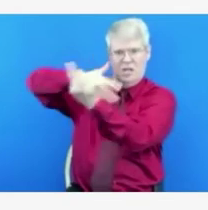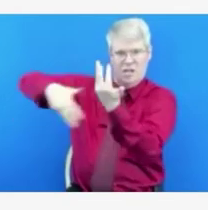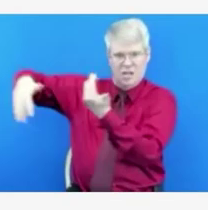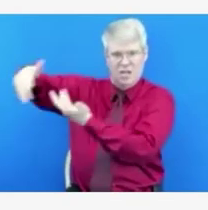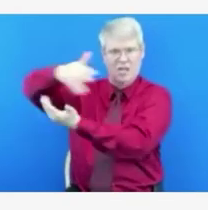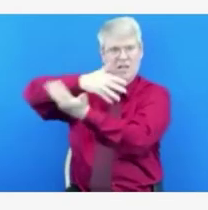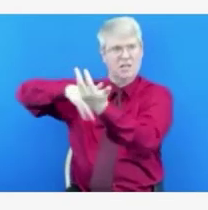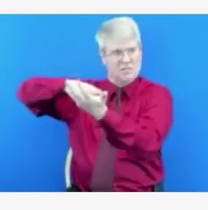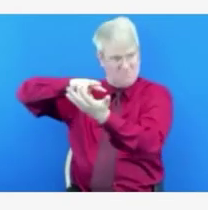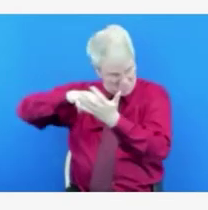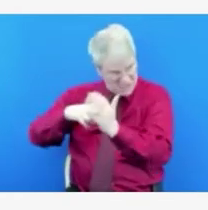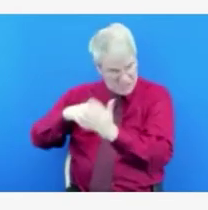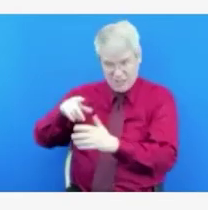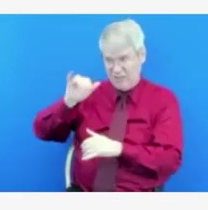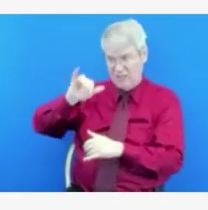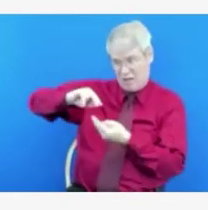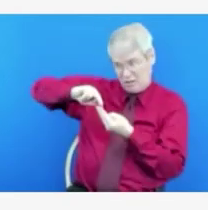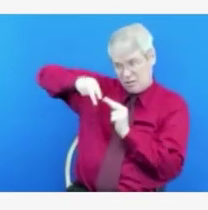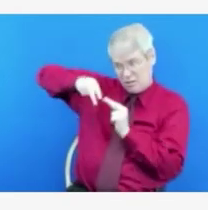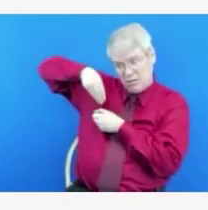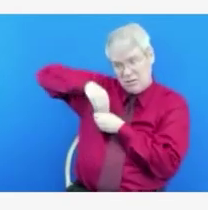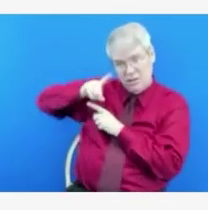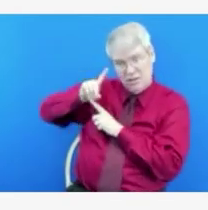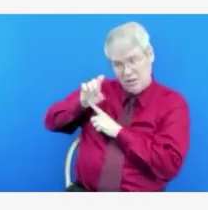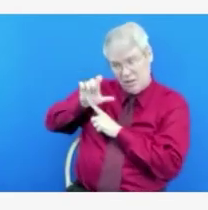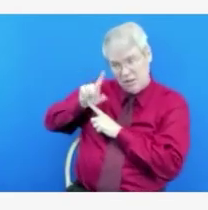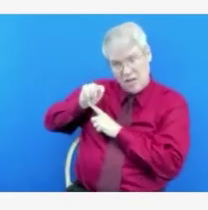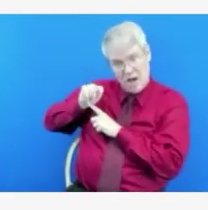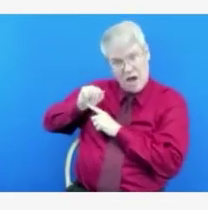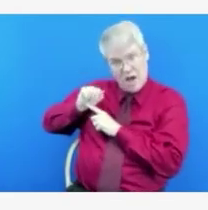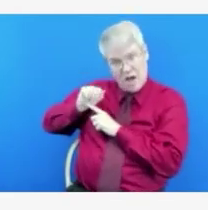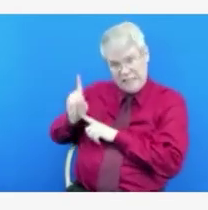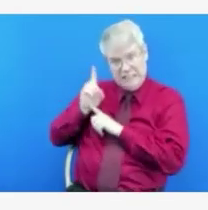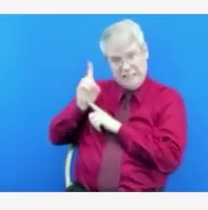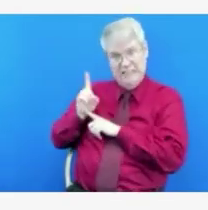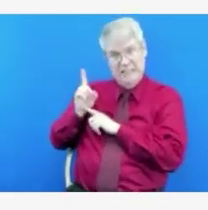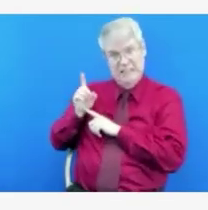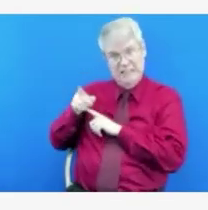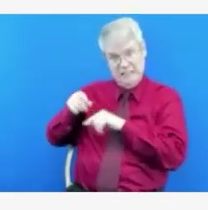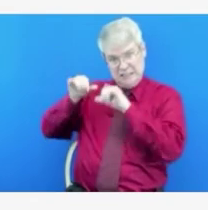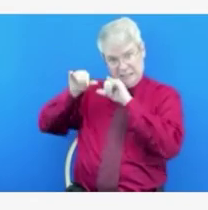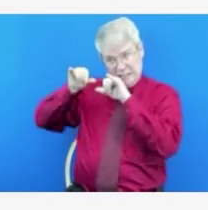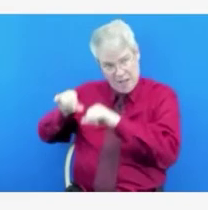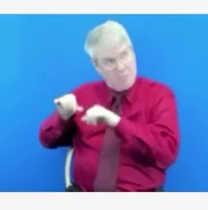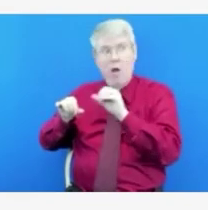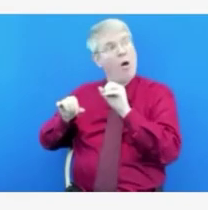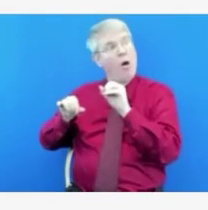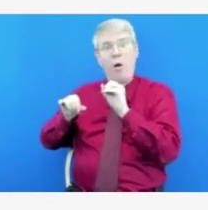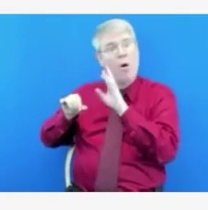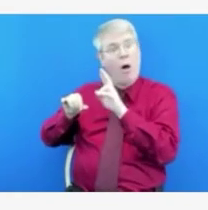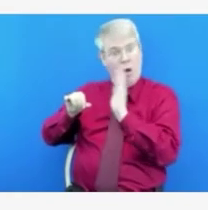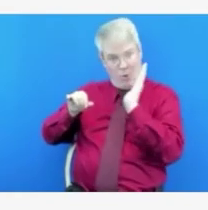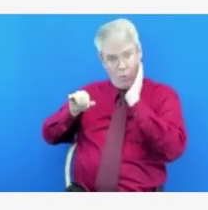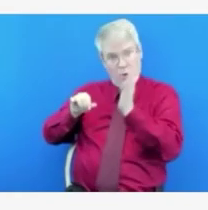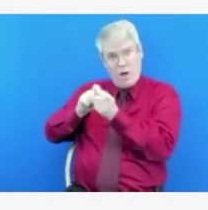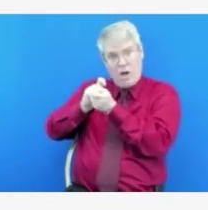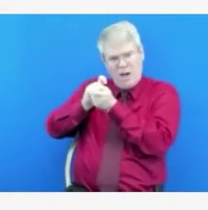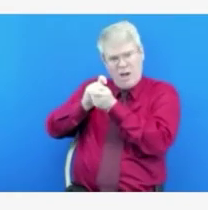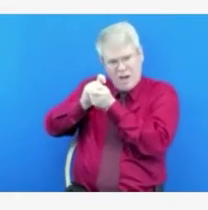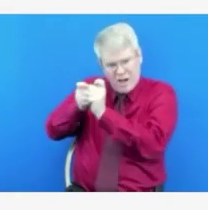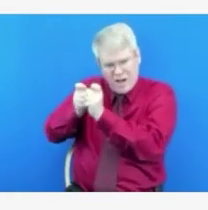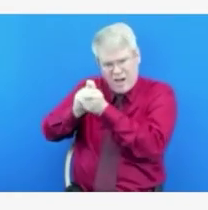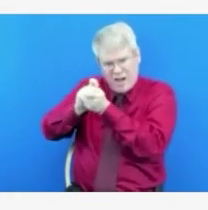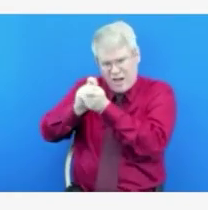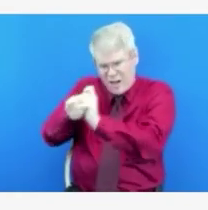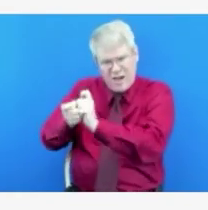Department of Health and Welfare preparing for this reality in our future? And